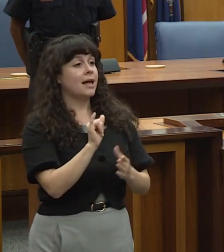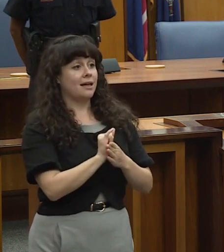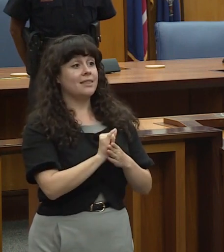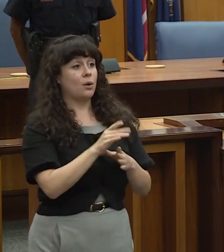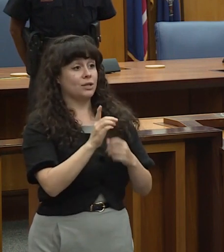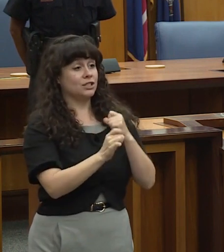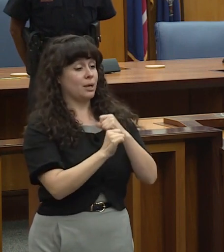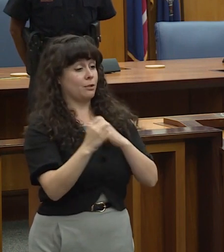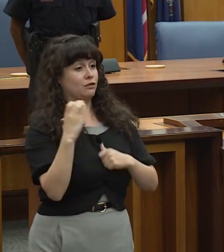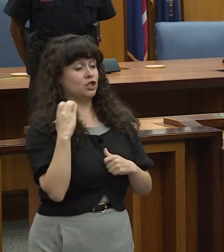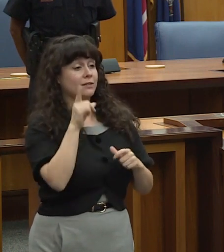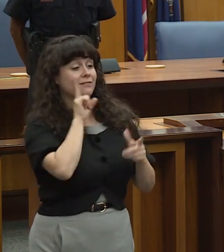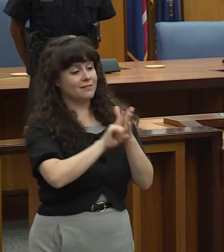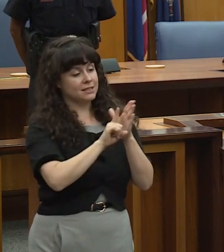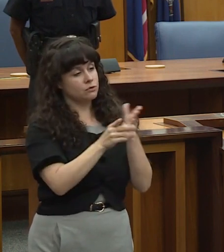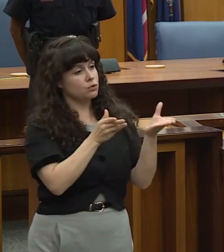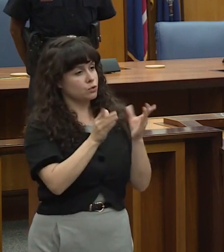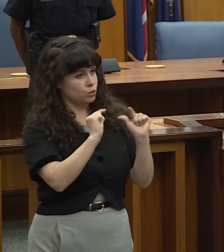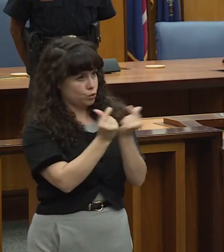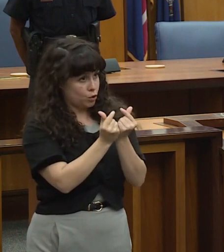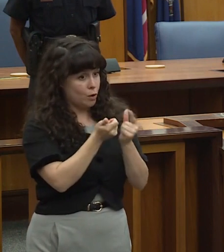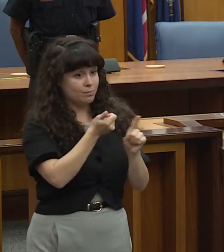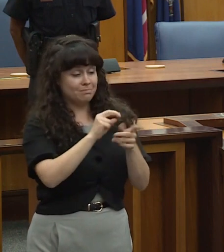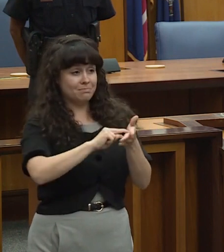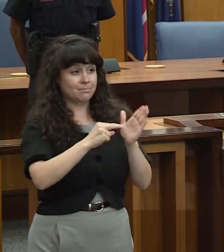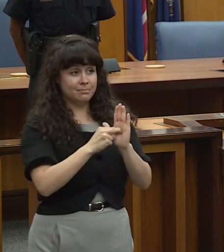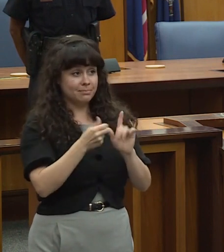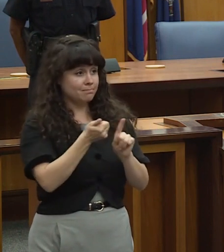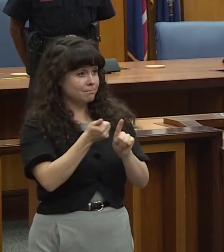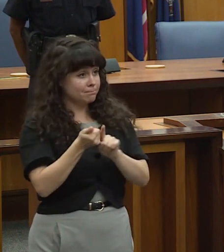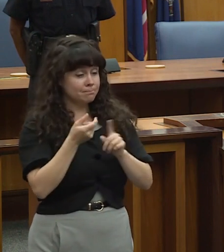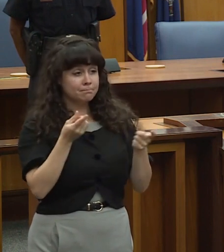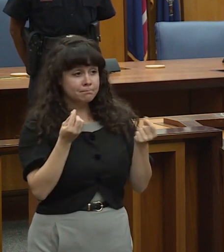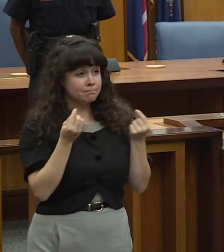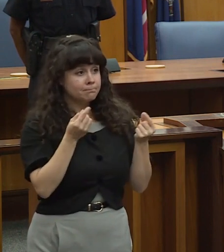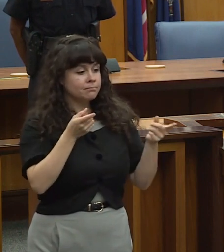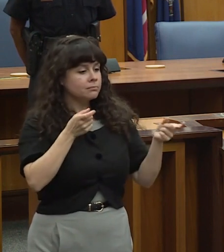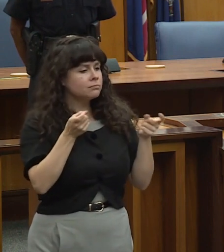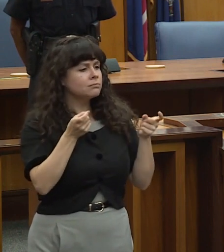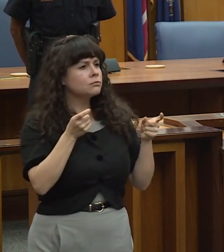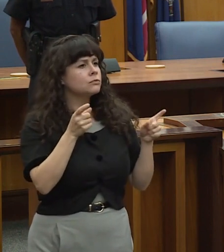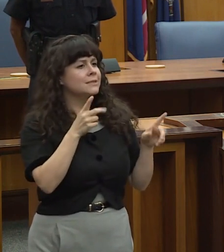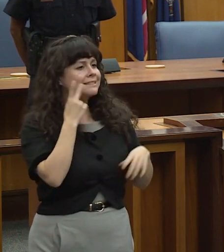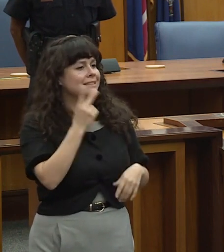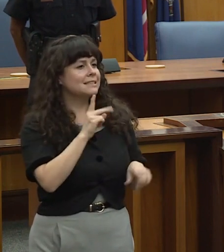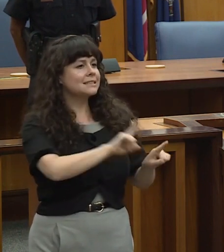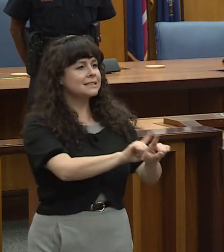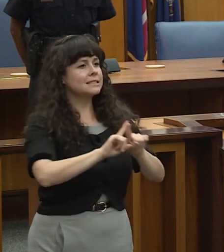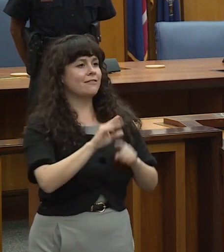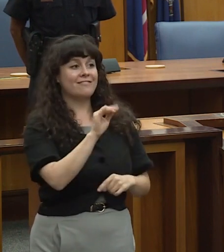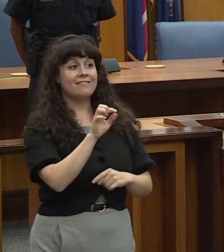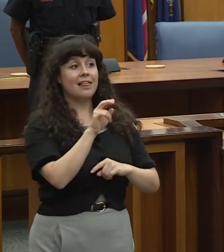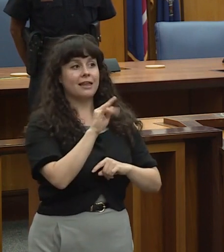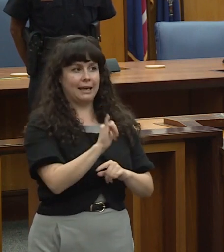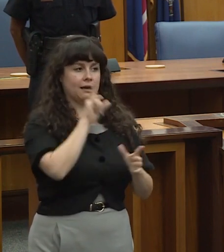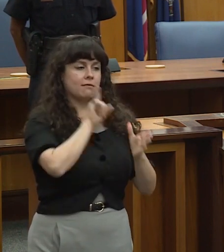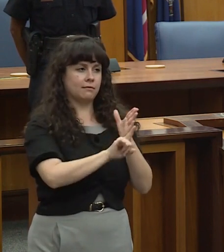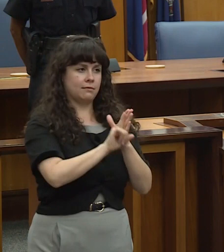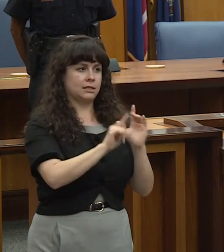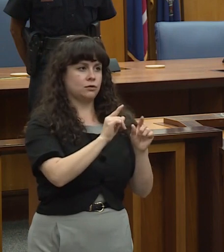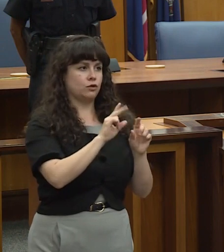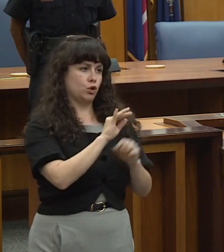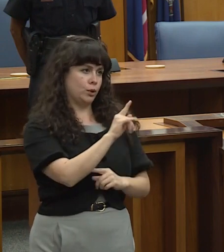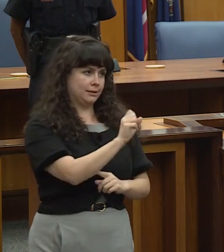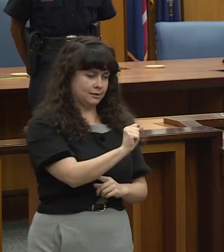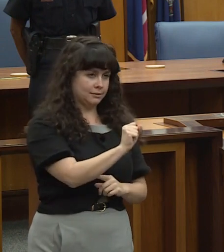Services Group he oversees all major felony investigative units. His group is also responsible for